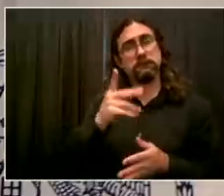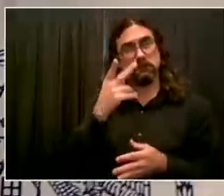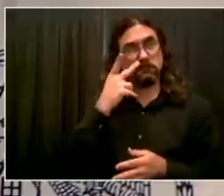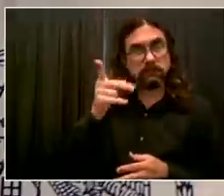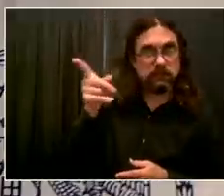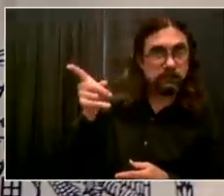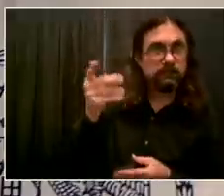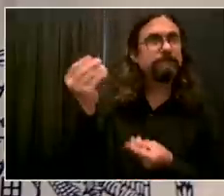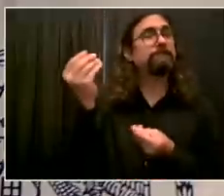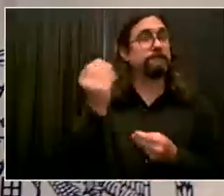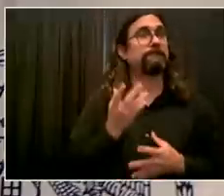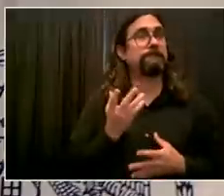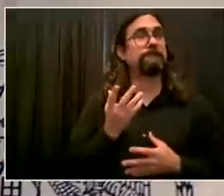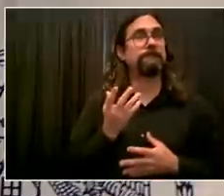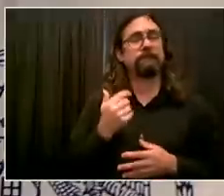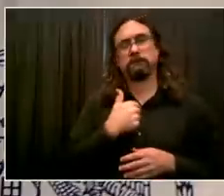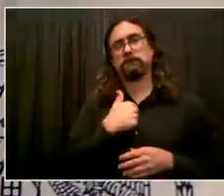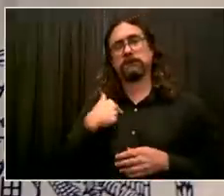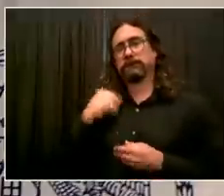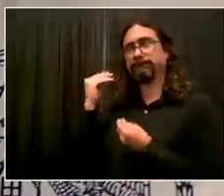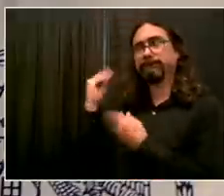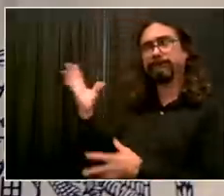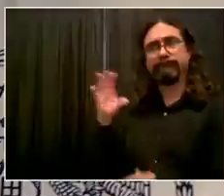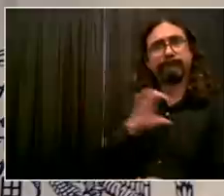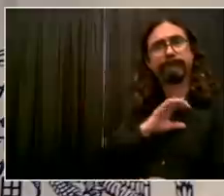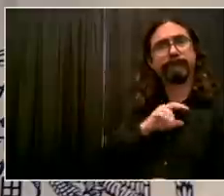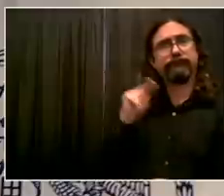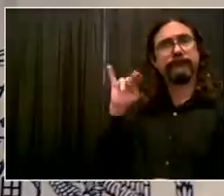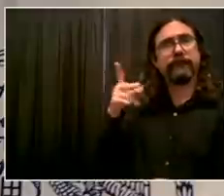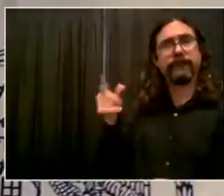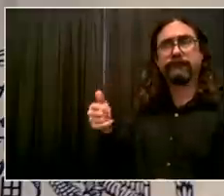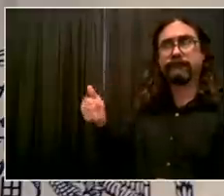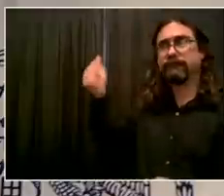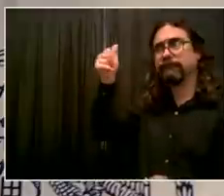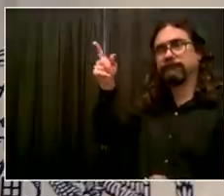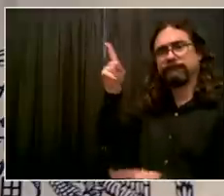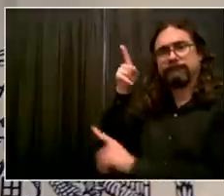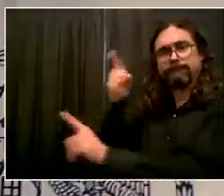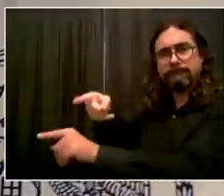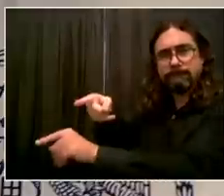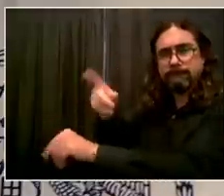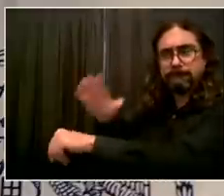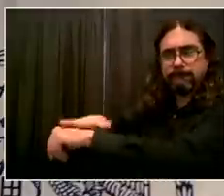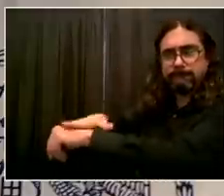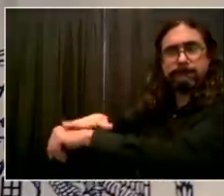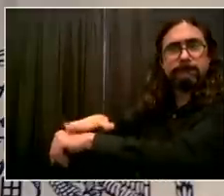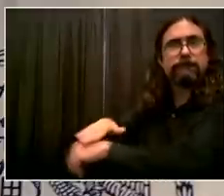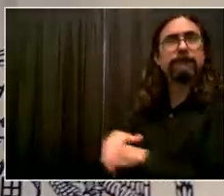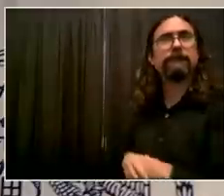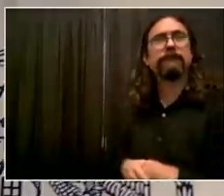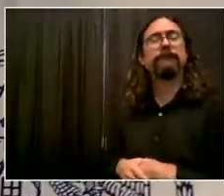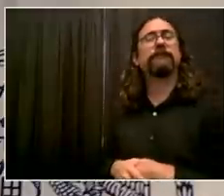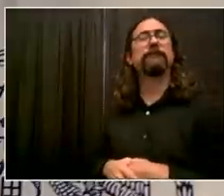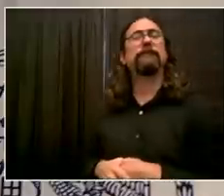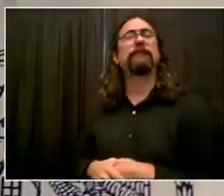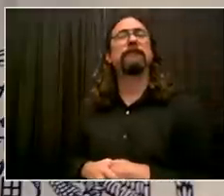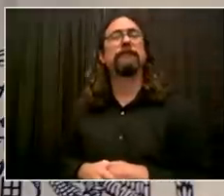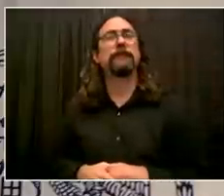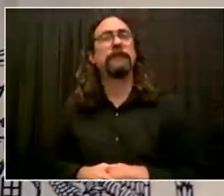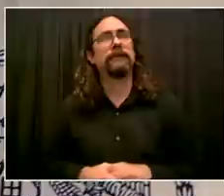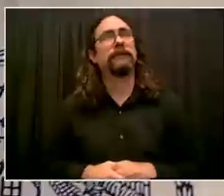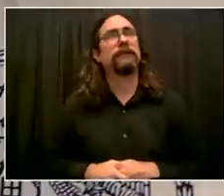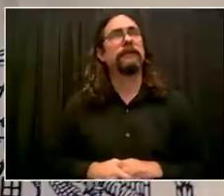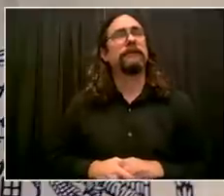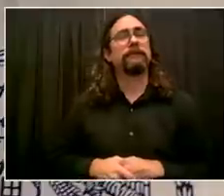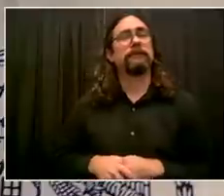get people to do the right thing. If someone seriously is resisting, of course there'll be consequences. But I think it's about just persistent supervision to make sure it works